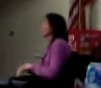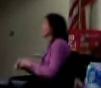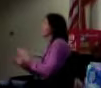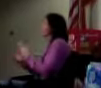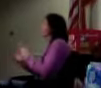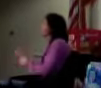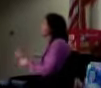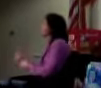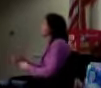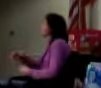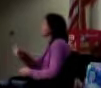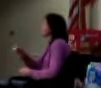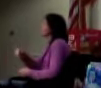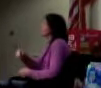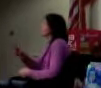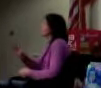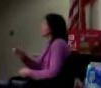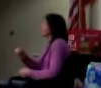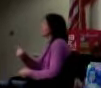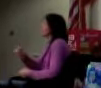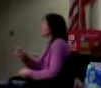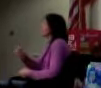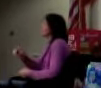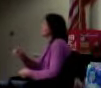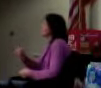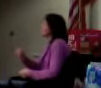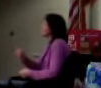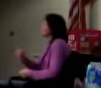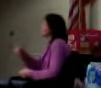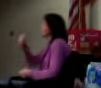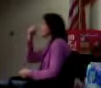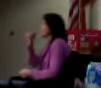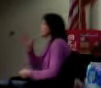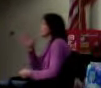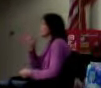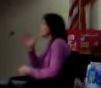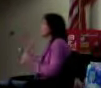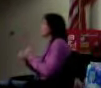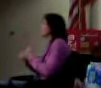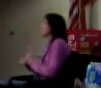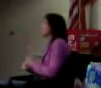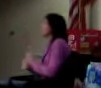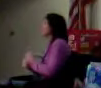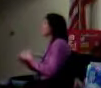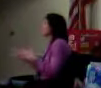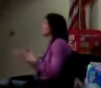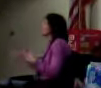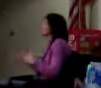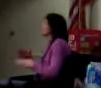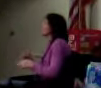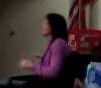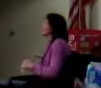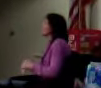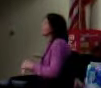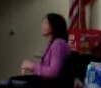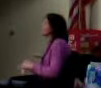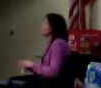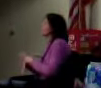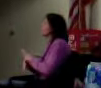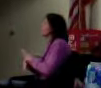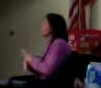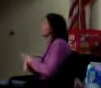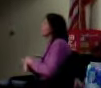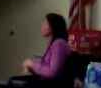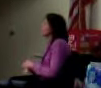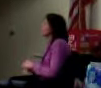dogs. And I think we're probably the only people to do that, and it's because my mom made a big hand, but we didn't eat it. And she goes, what do you guys want? And my brother said,